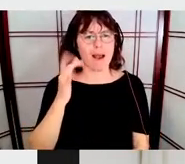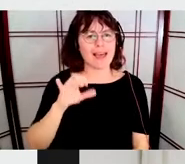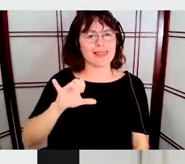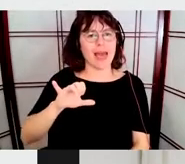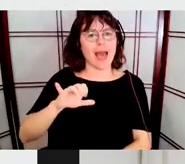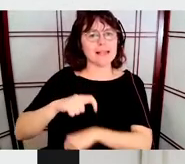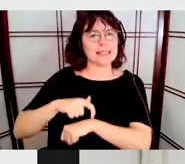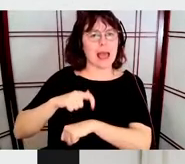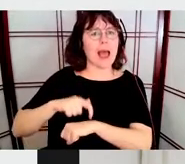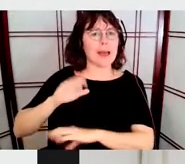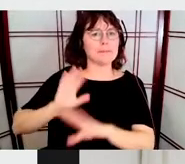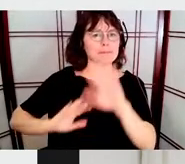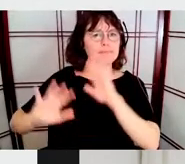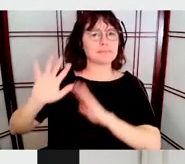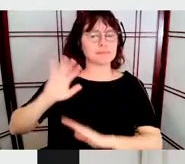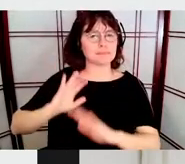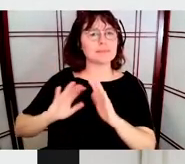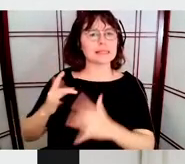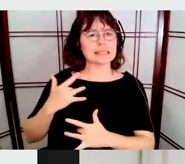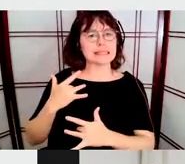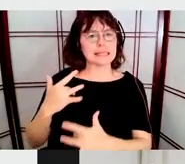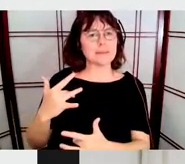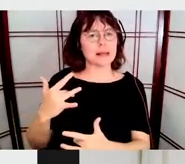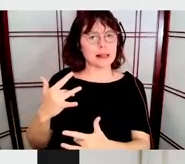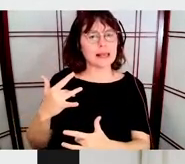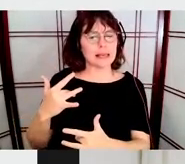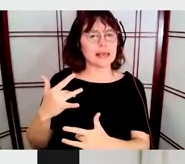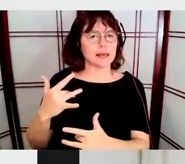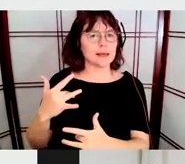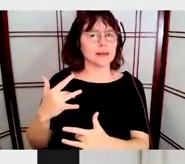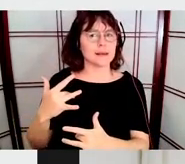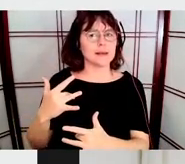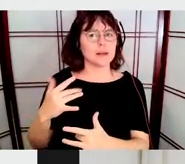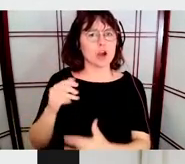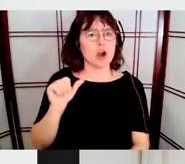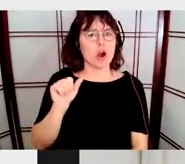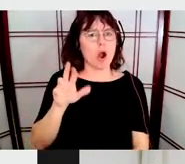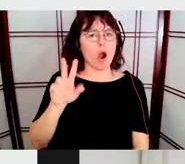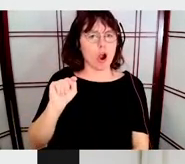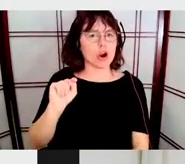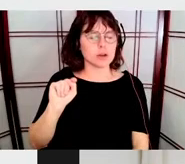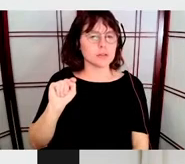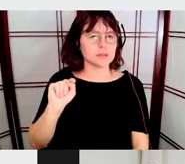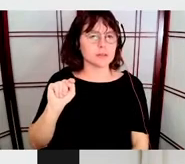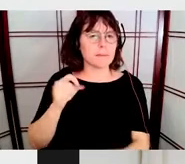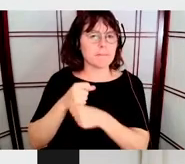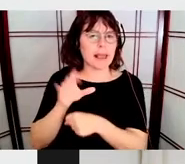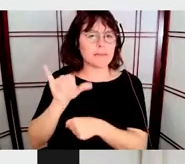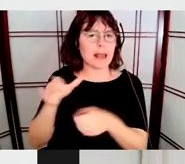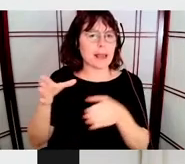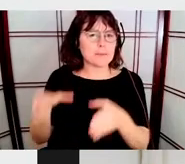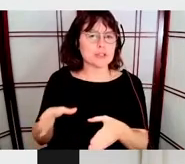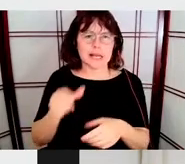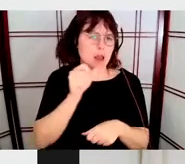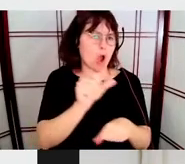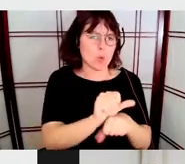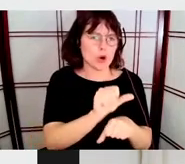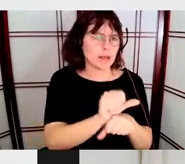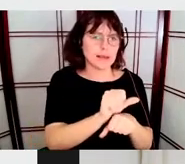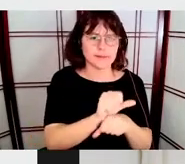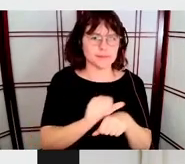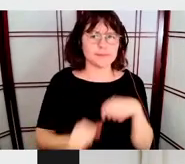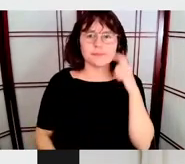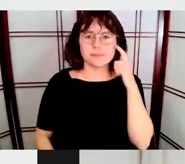by somebody that is not working. And just look at the craftsmanship of this. For me,